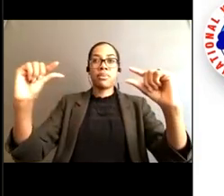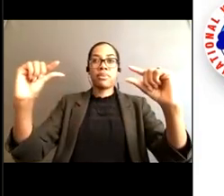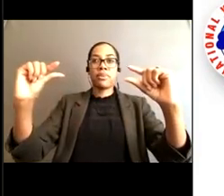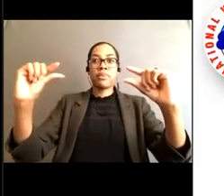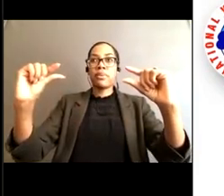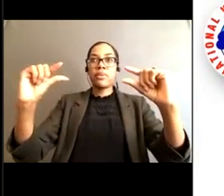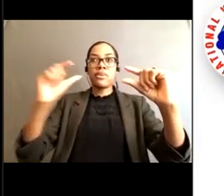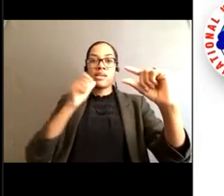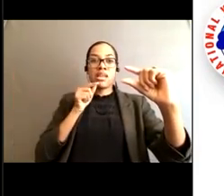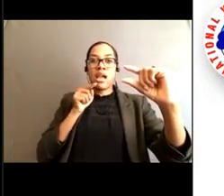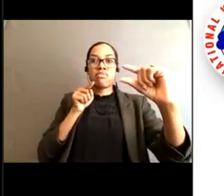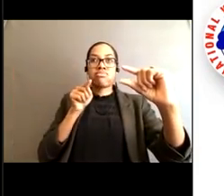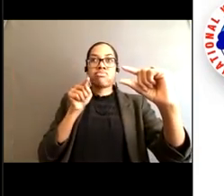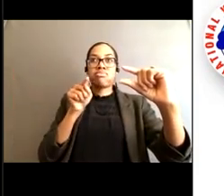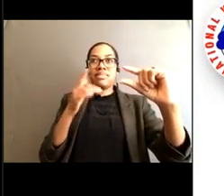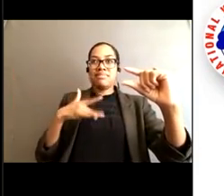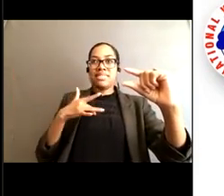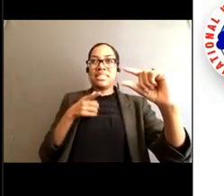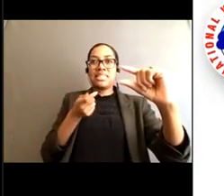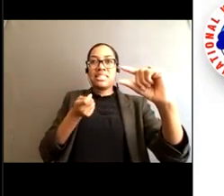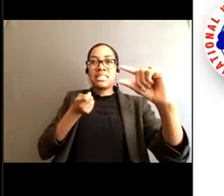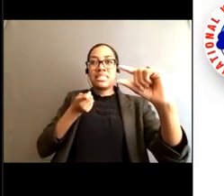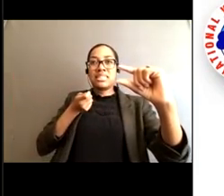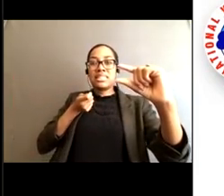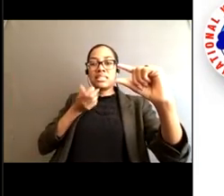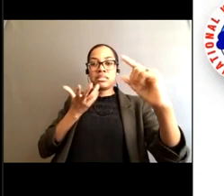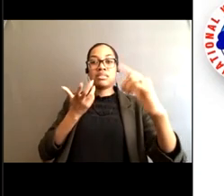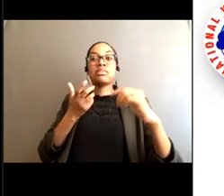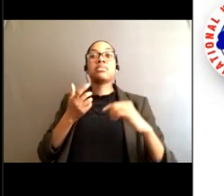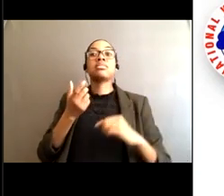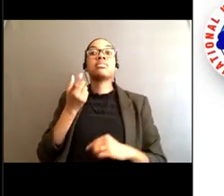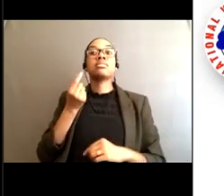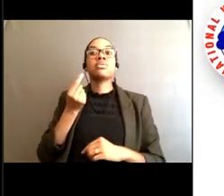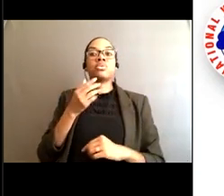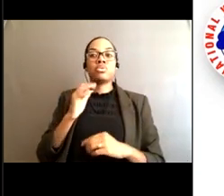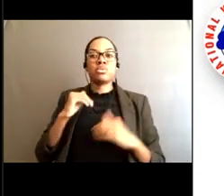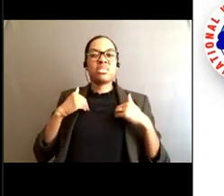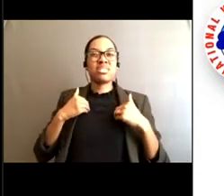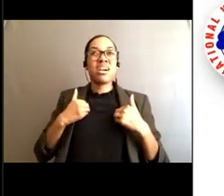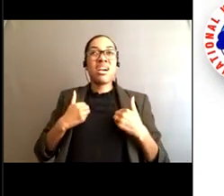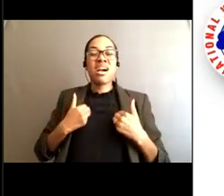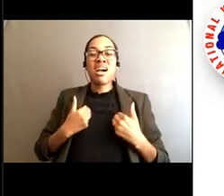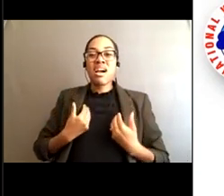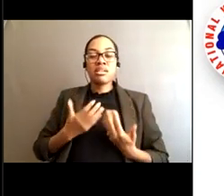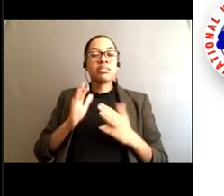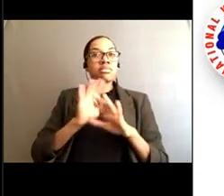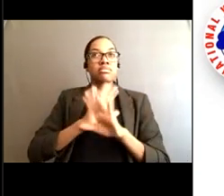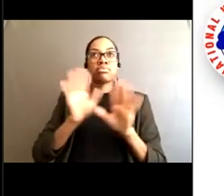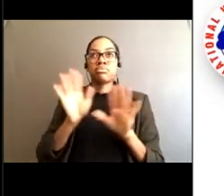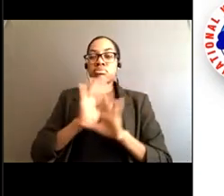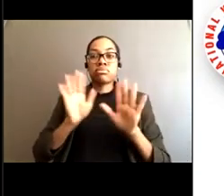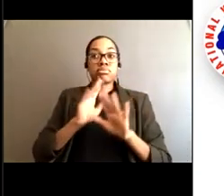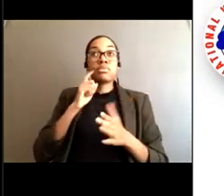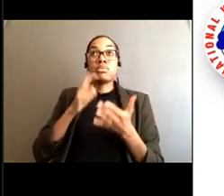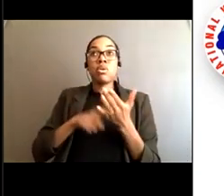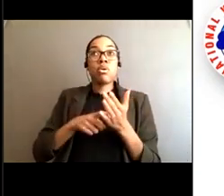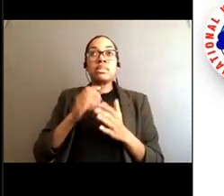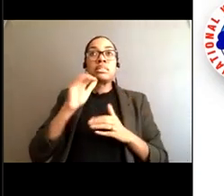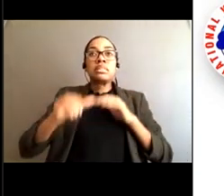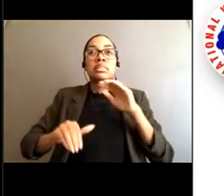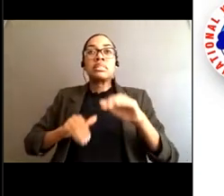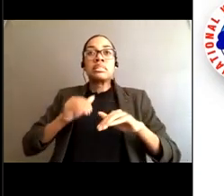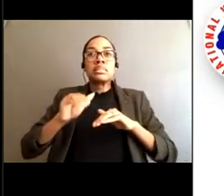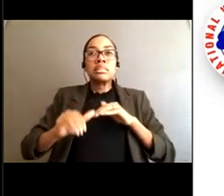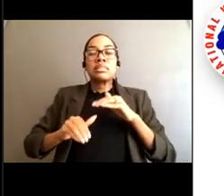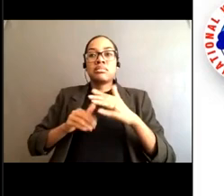to swim back to shore if you notice that you're not moving when you're swimming or that you're being pulled